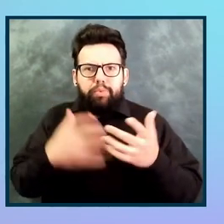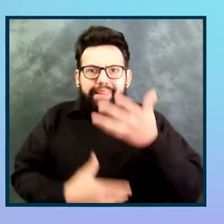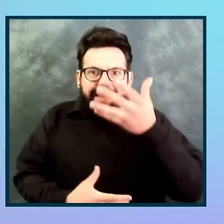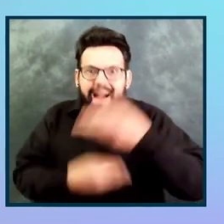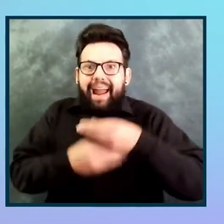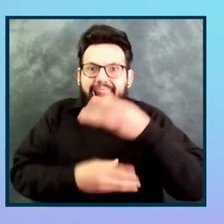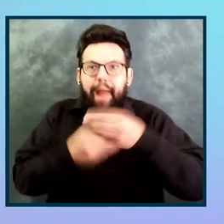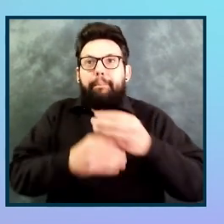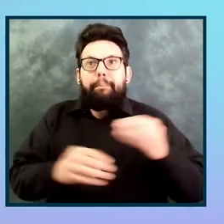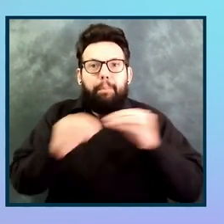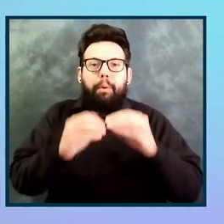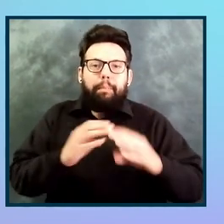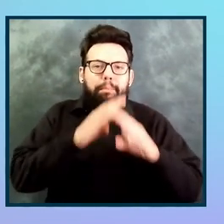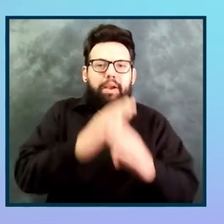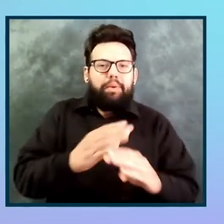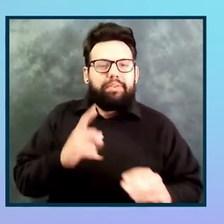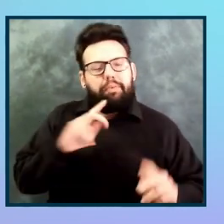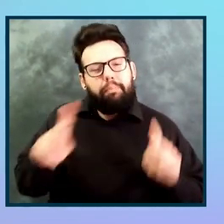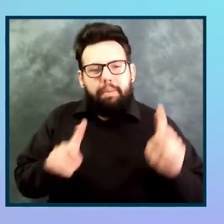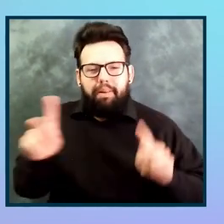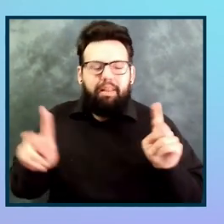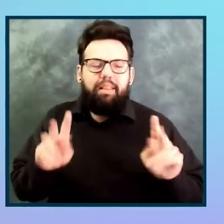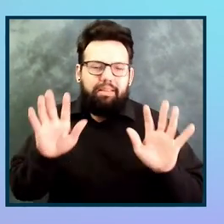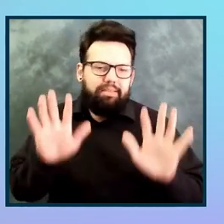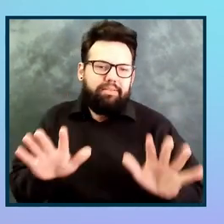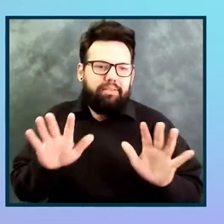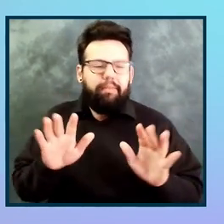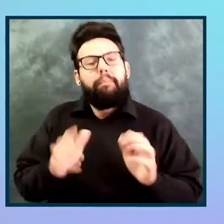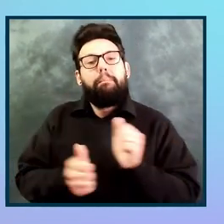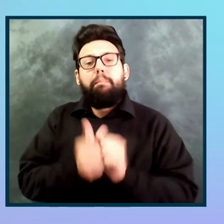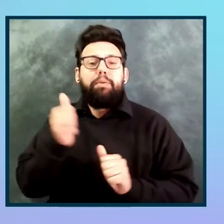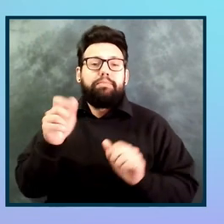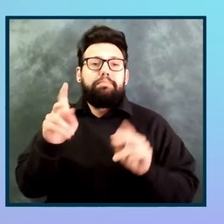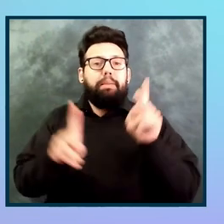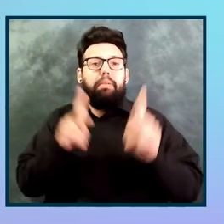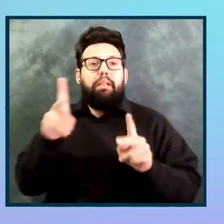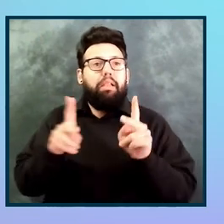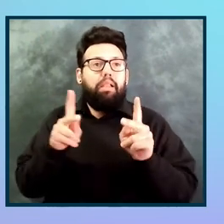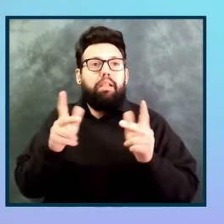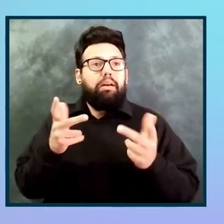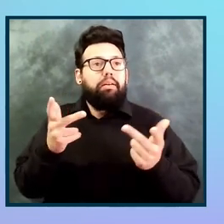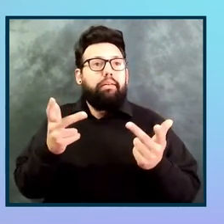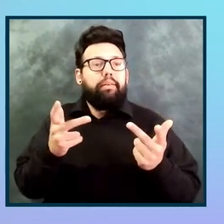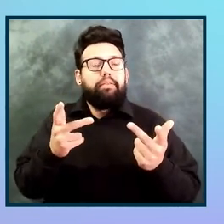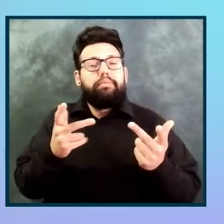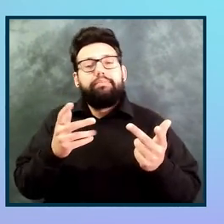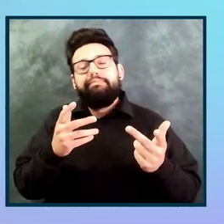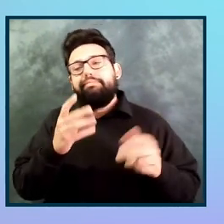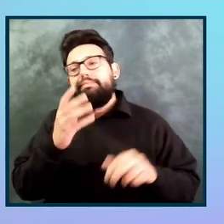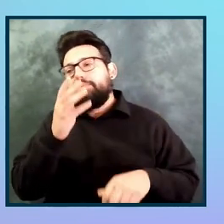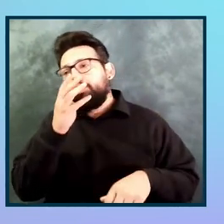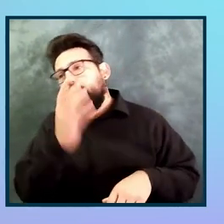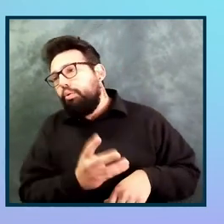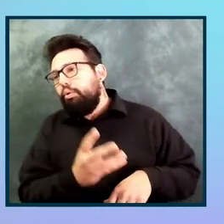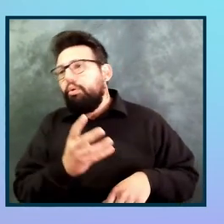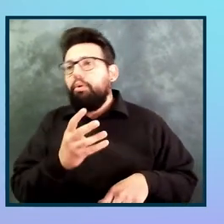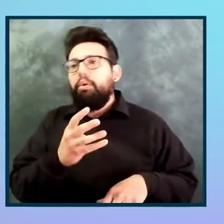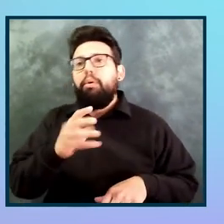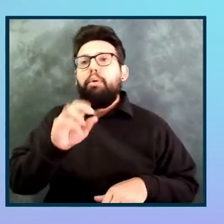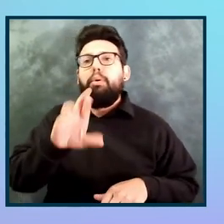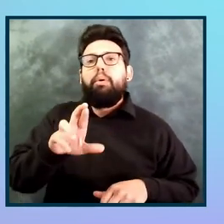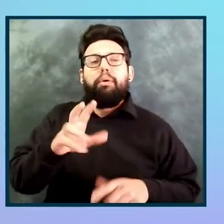disabilities. Most people are either negligent, or they're sometimes perhaps just thinking